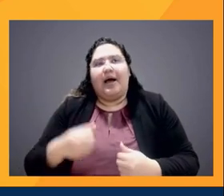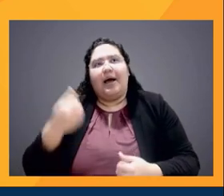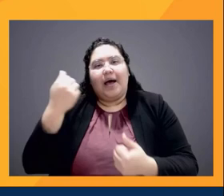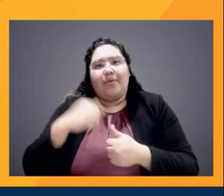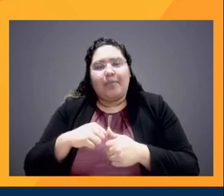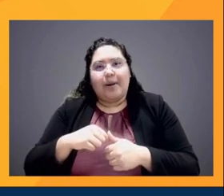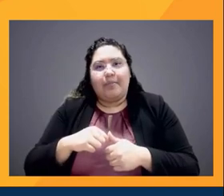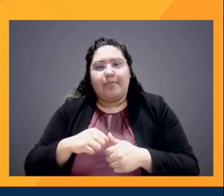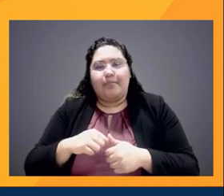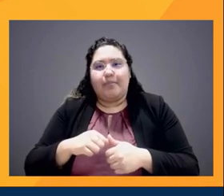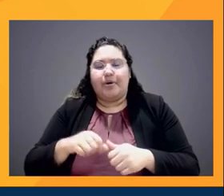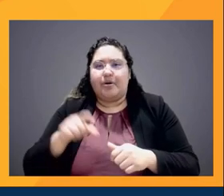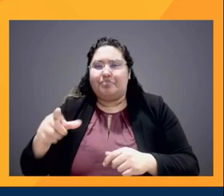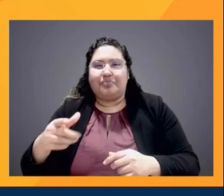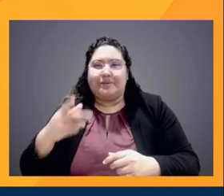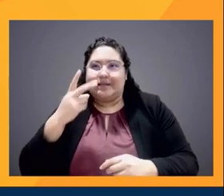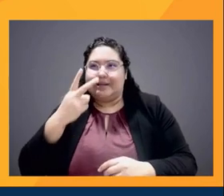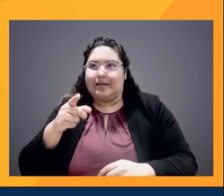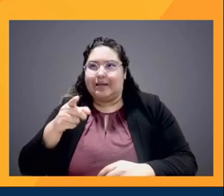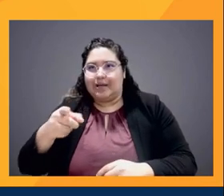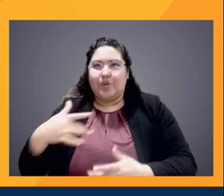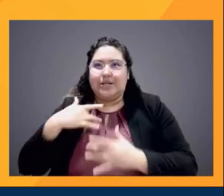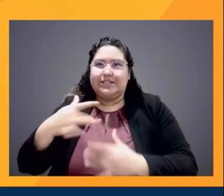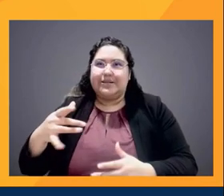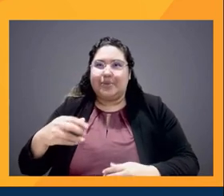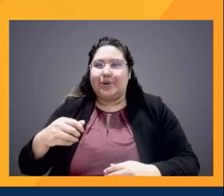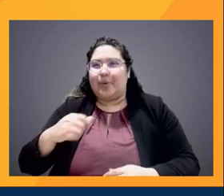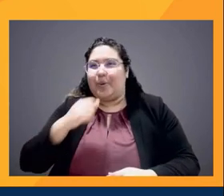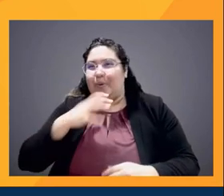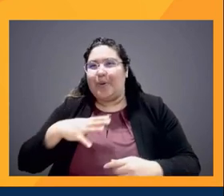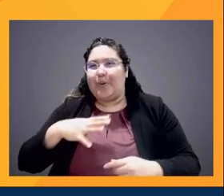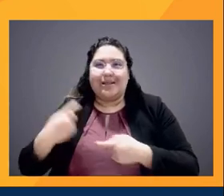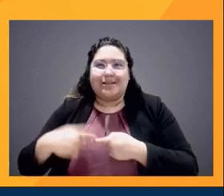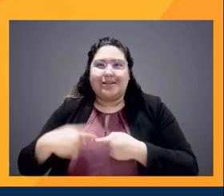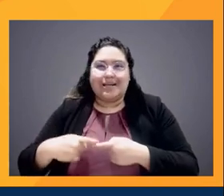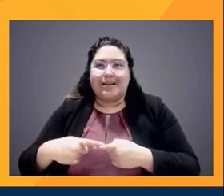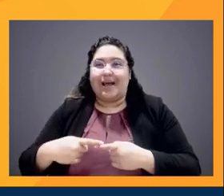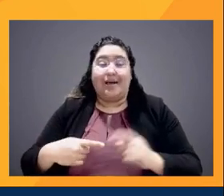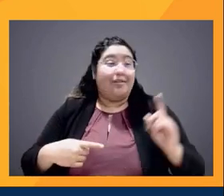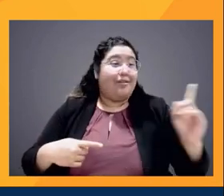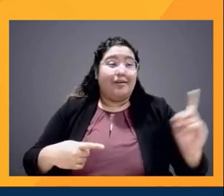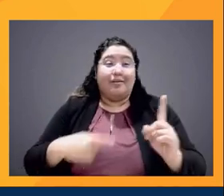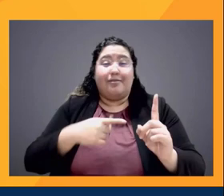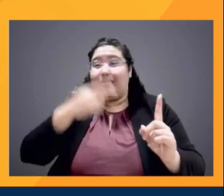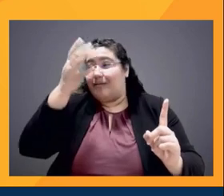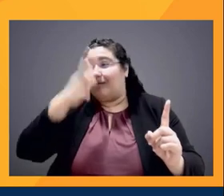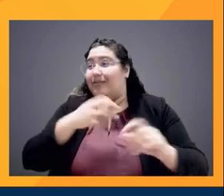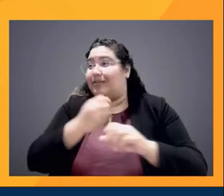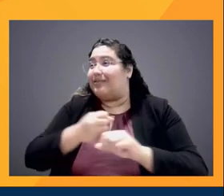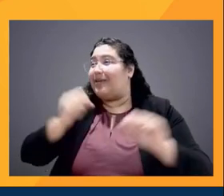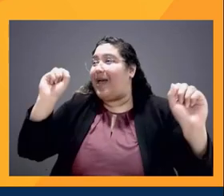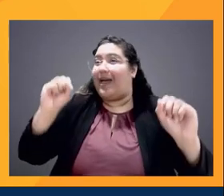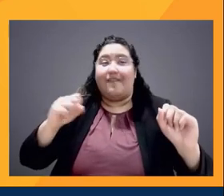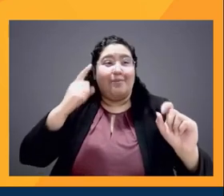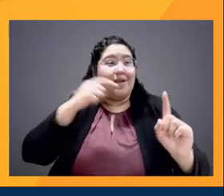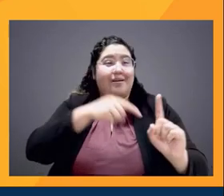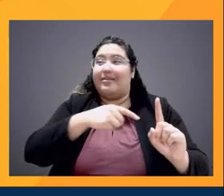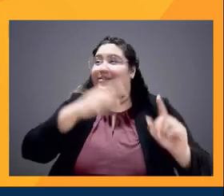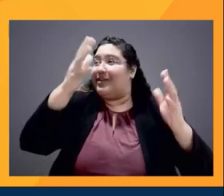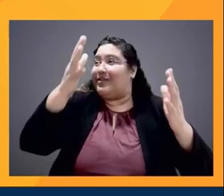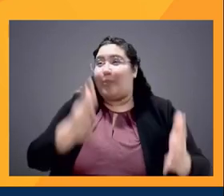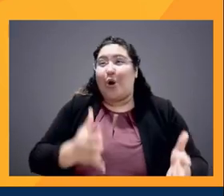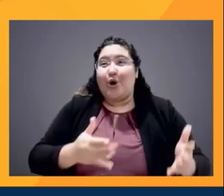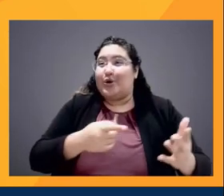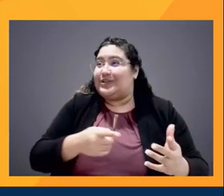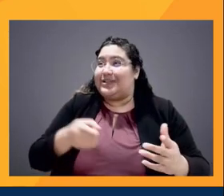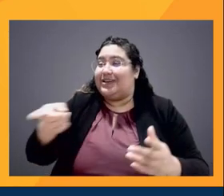typical Latina, like, oh, she's saved by this person. And because of this person, she has a shot in life. And, and,